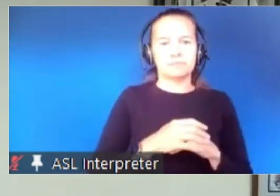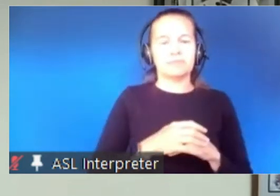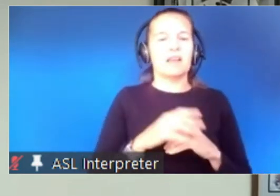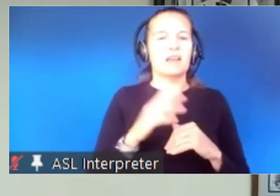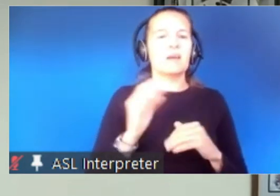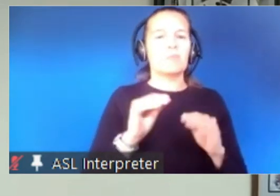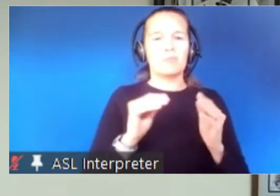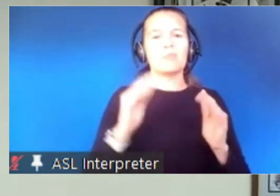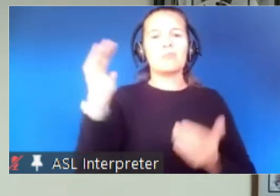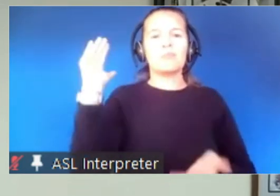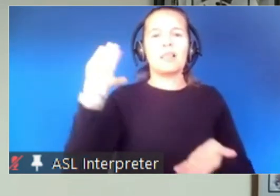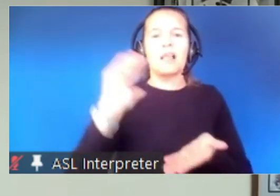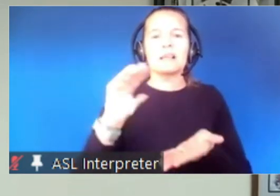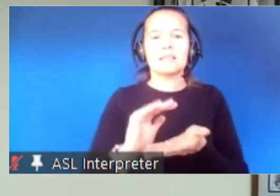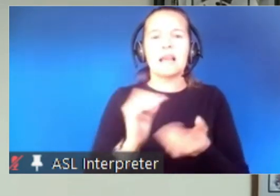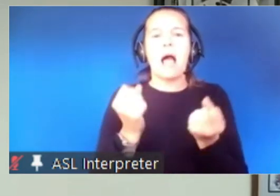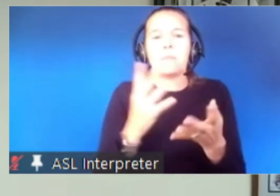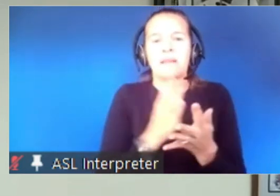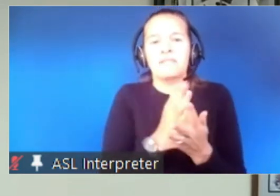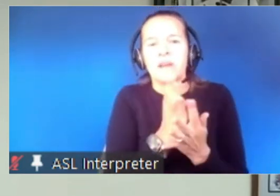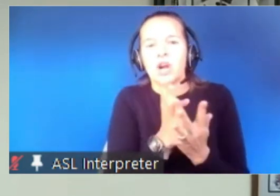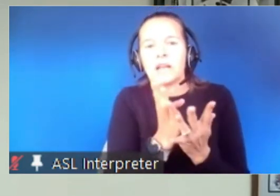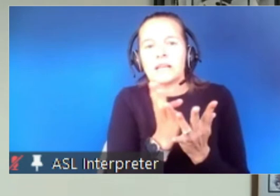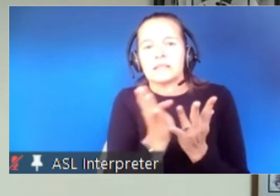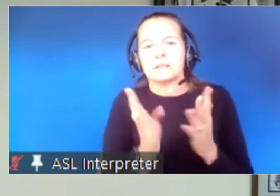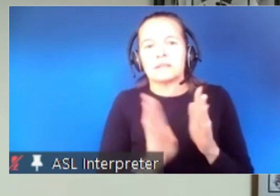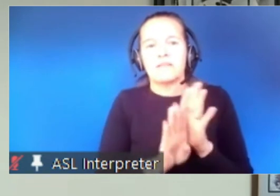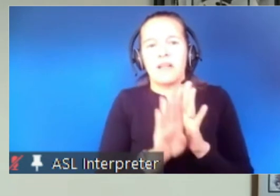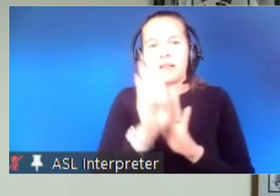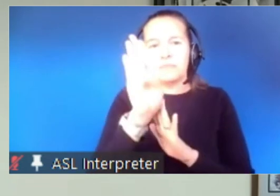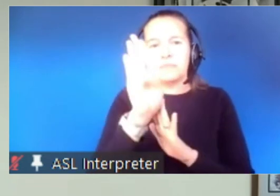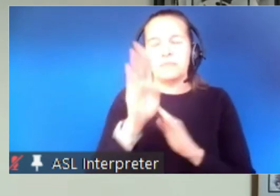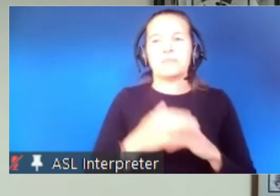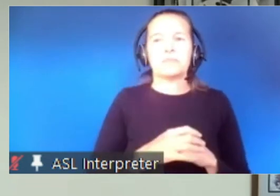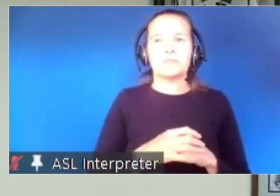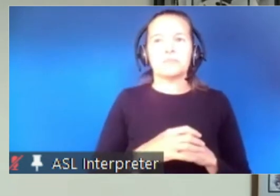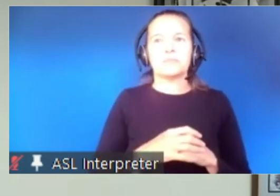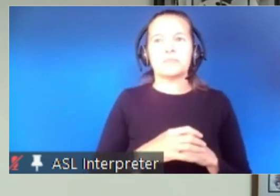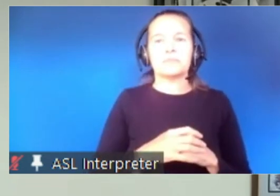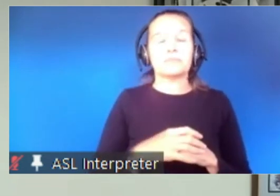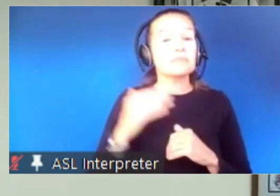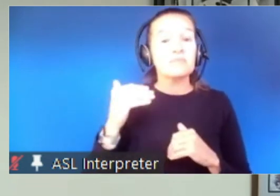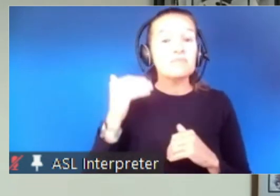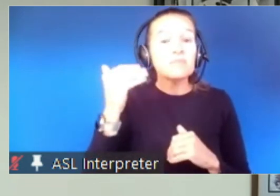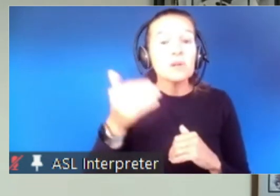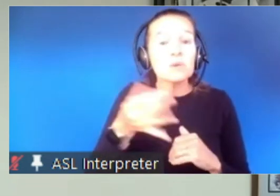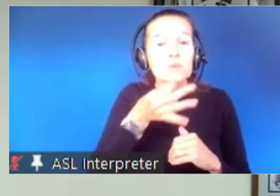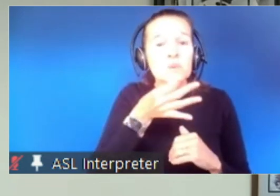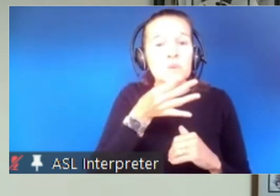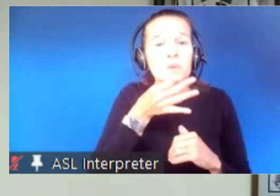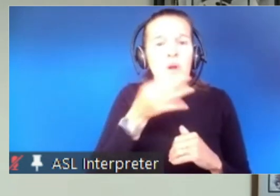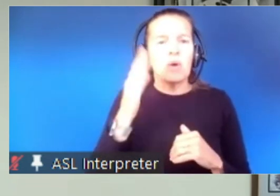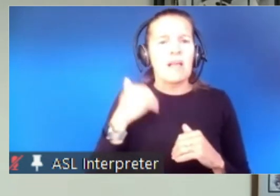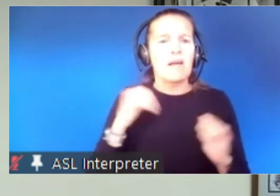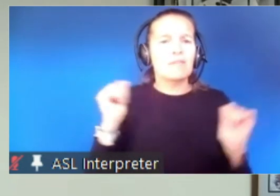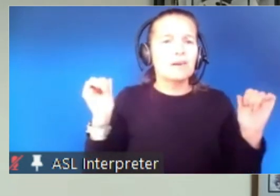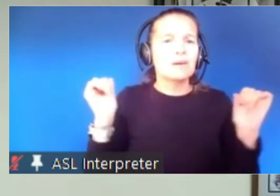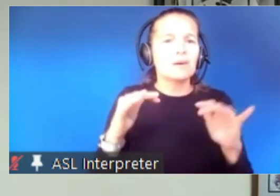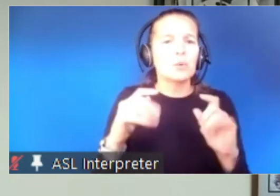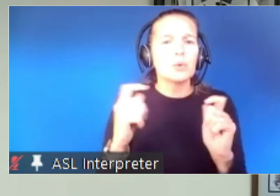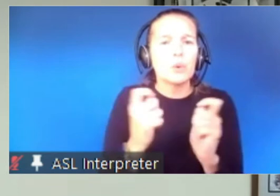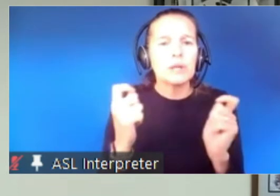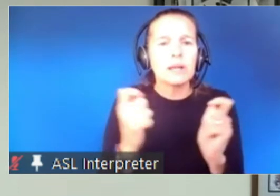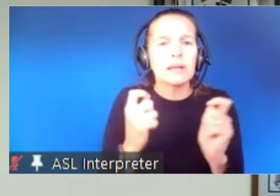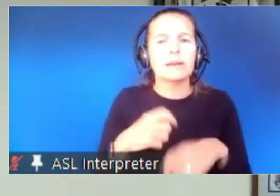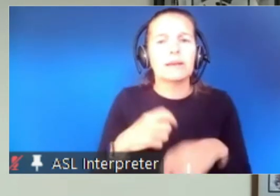we do have coming up ahead of us times times when reunions are very common and times when we can spread more